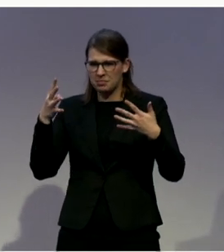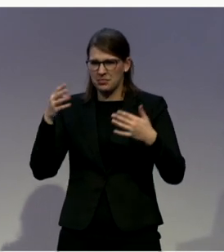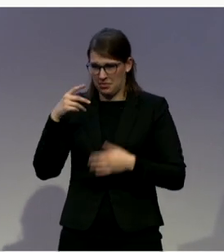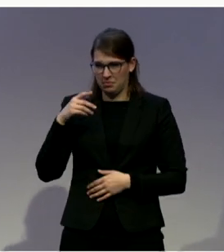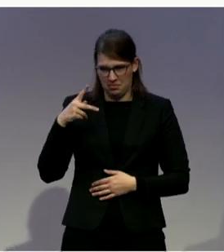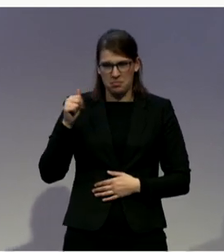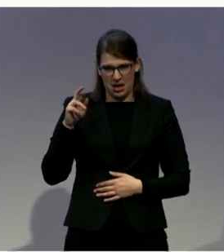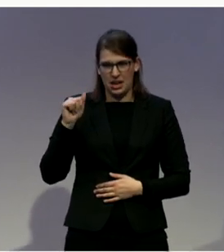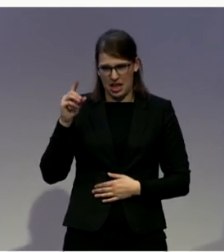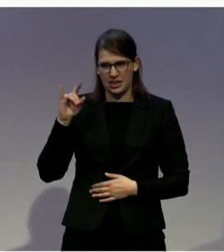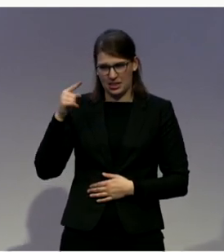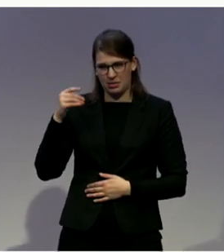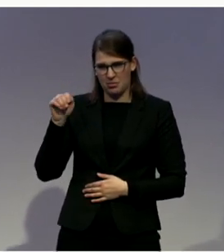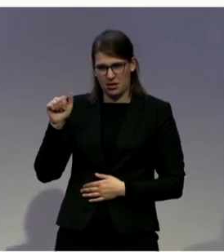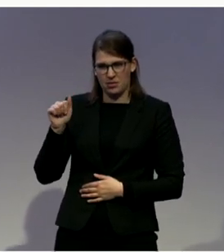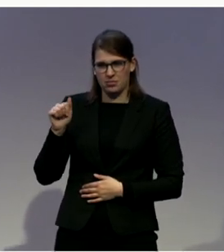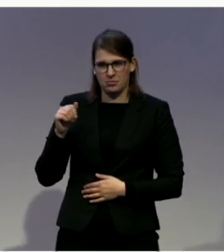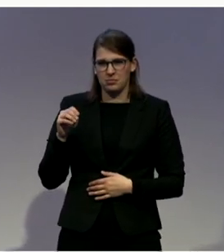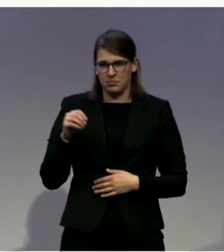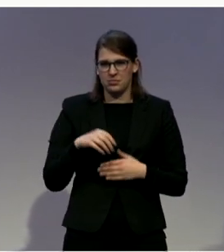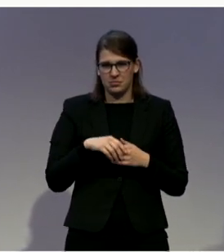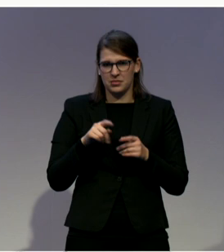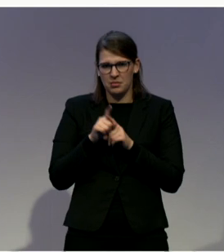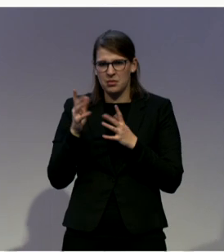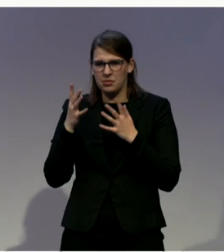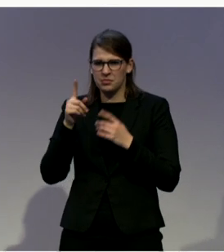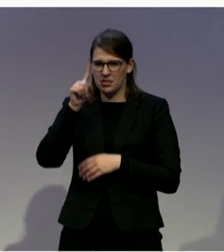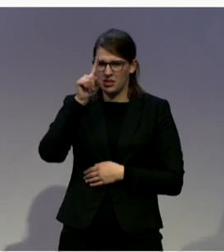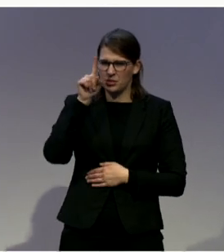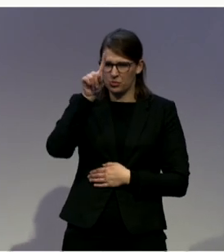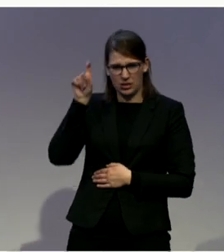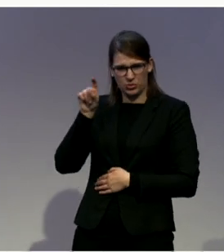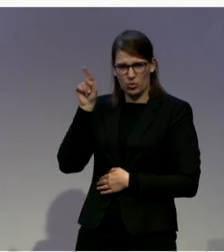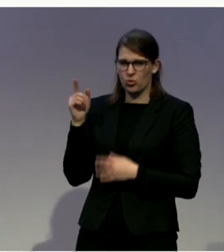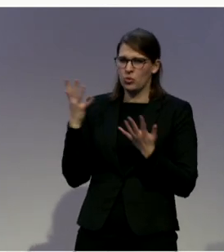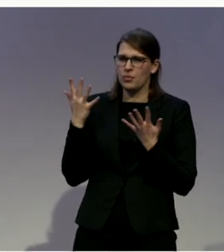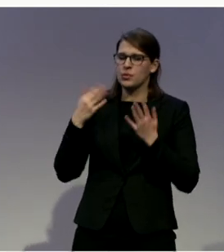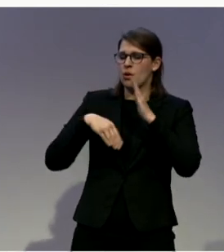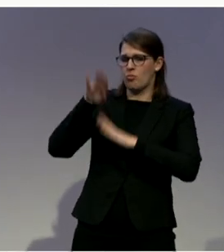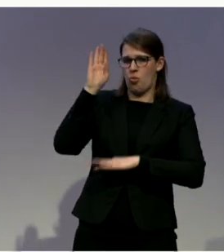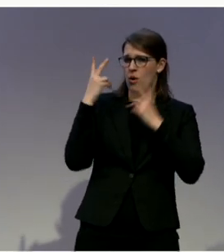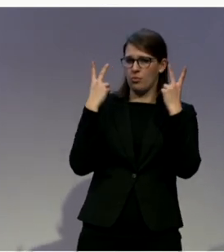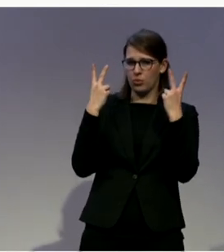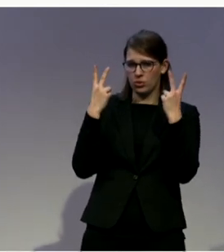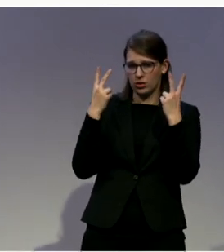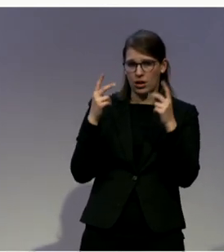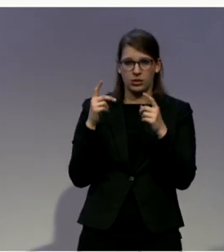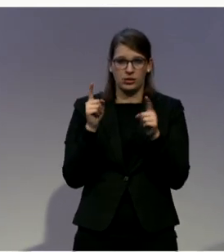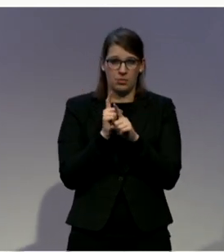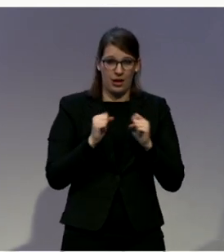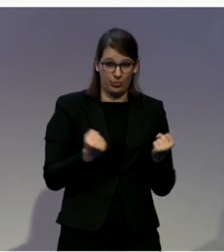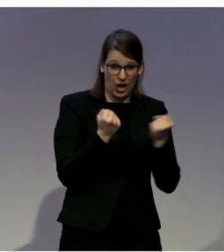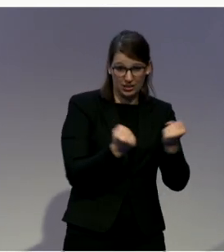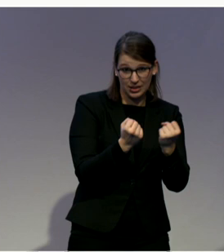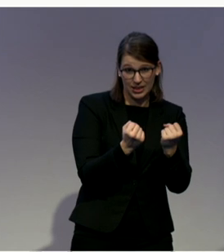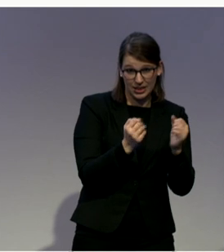important to start talking about practices or to change practices in